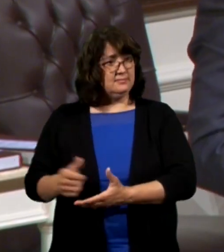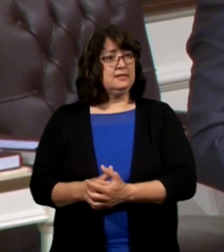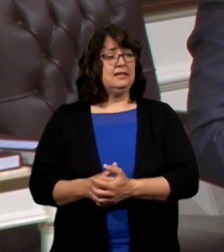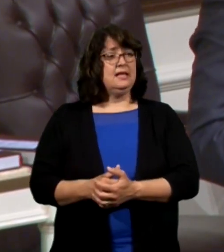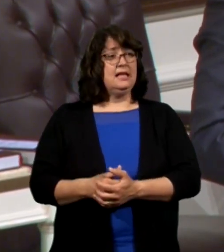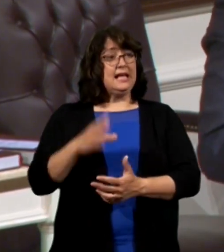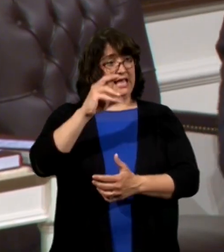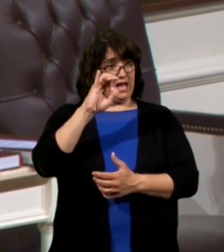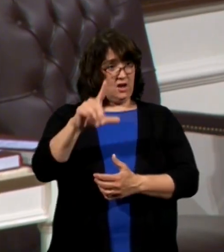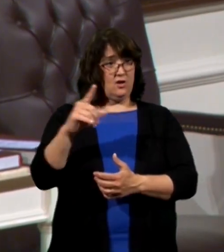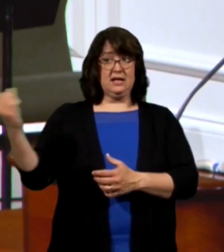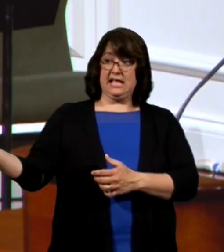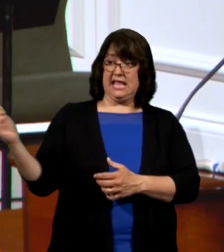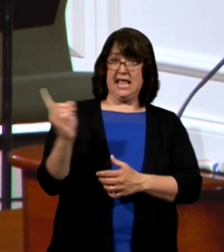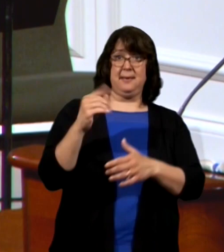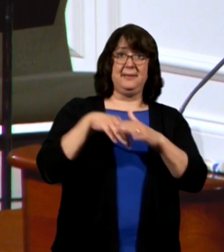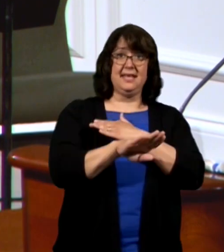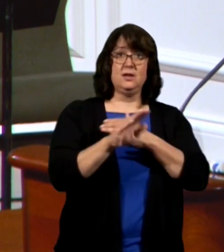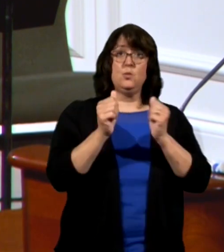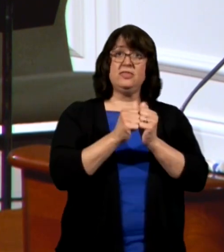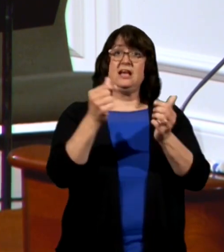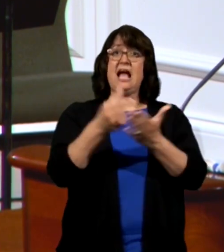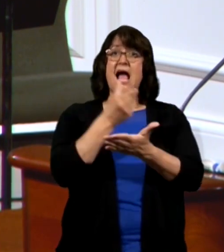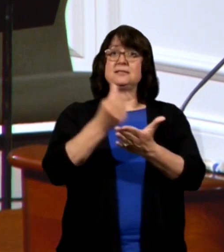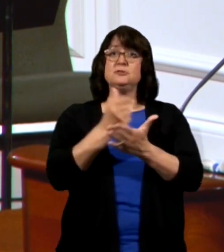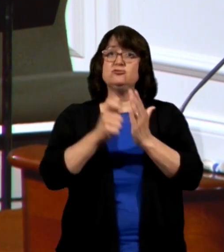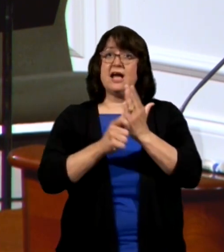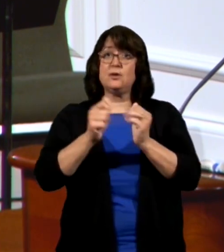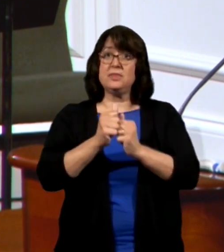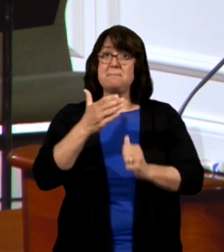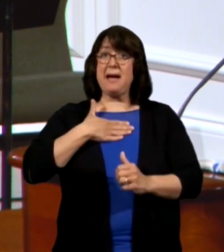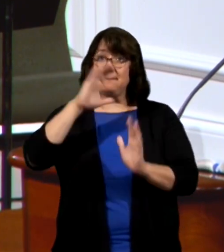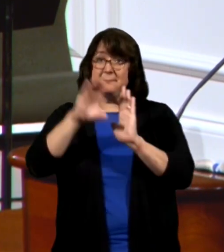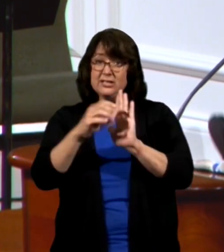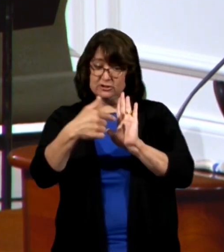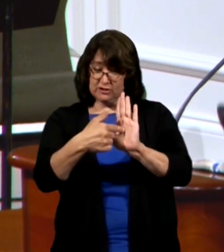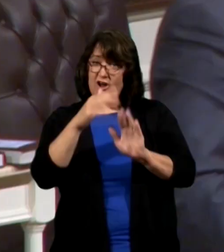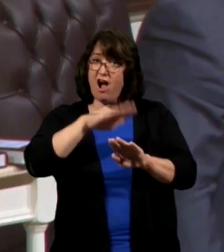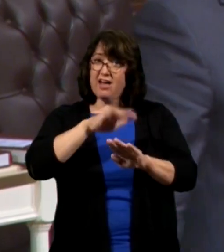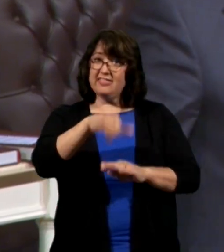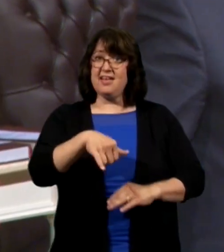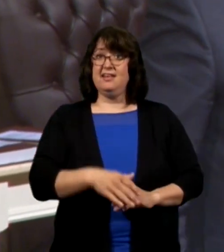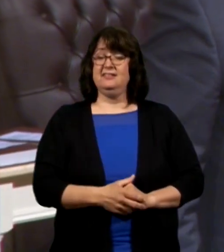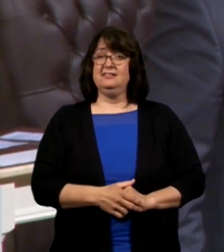and Carol walks in with a gospel tract with my picture on it